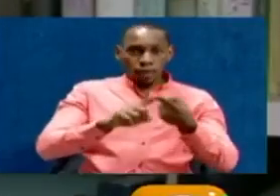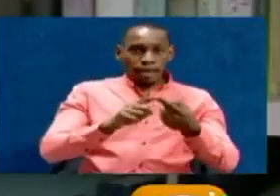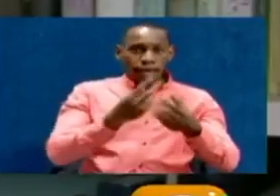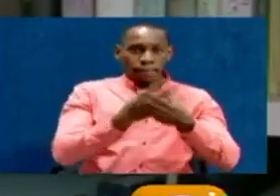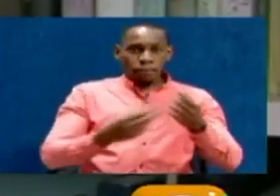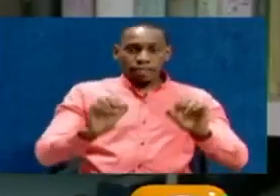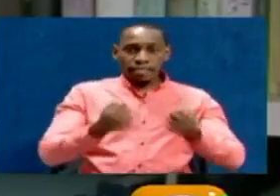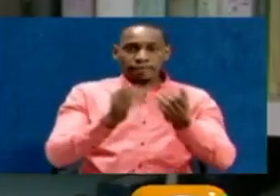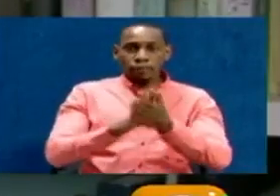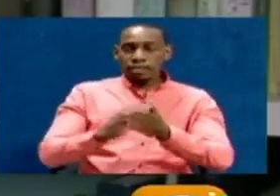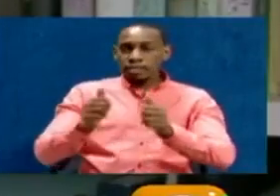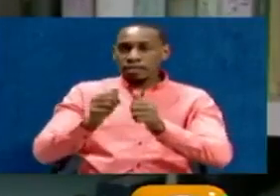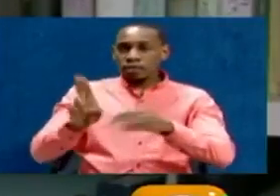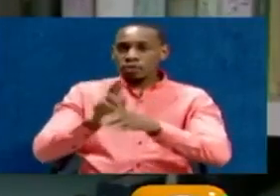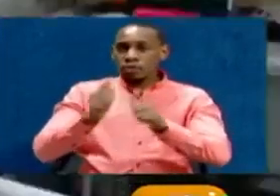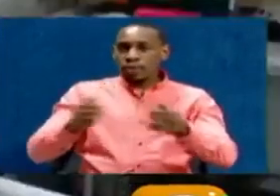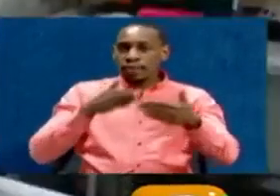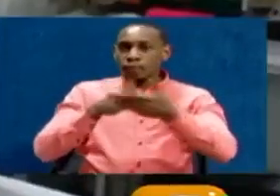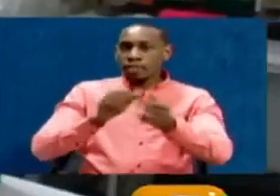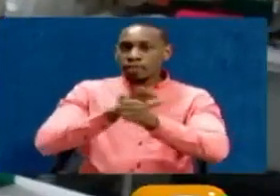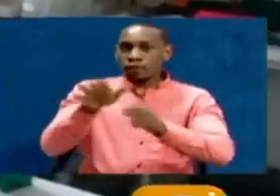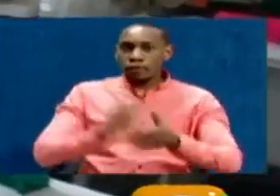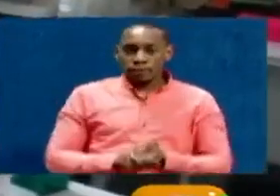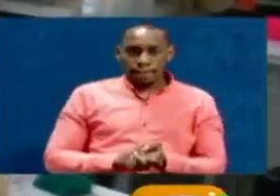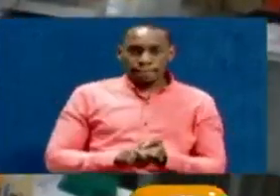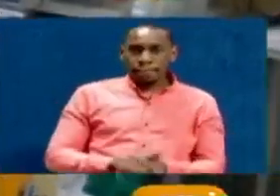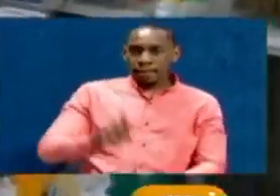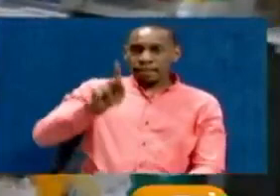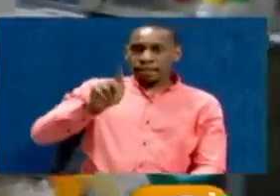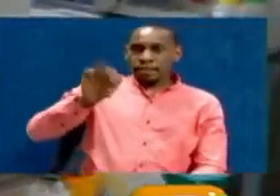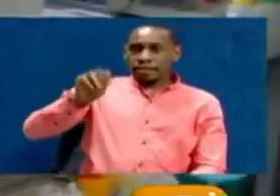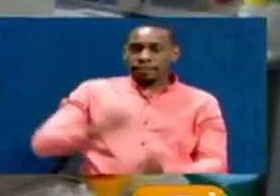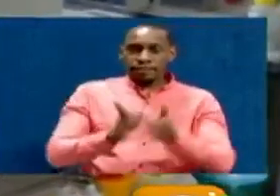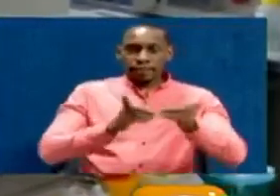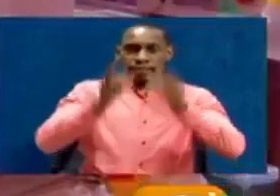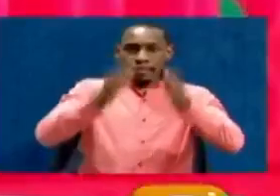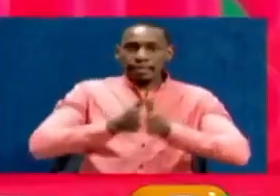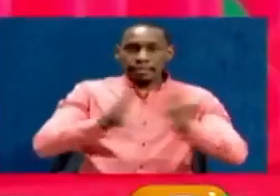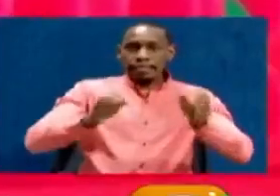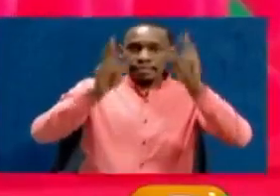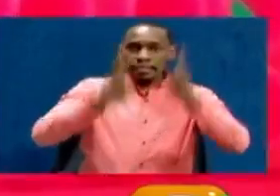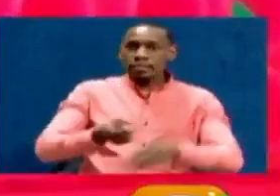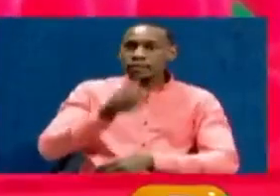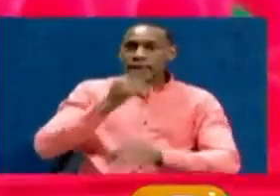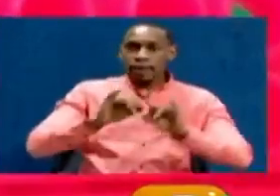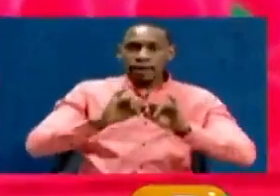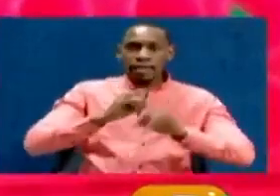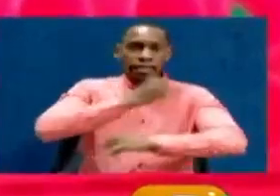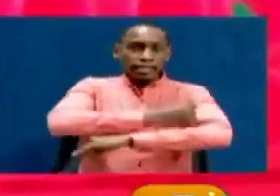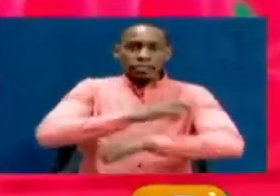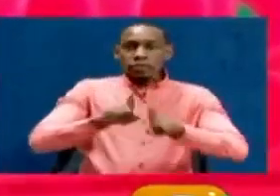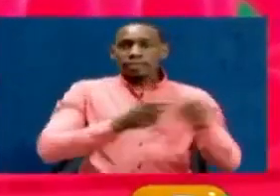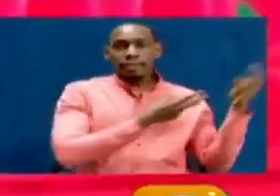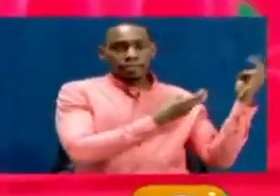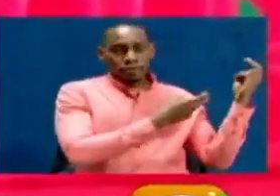and effective in preventing COVID-19. Jerome Kim, Director General of the International Vaccine Institute, also